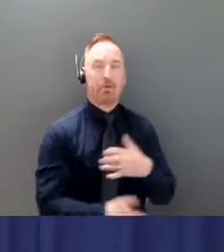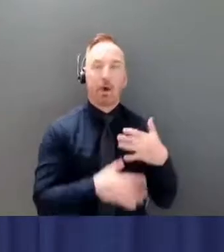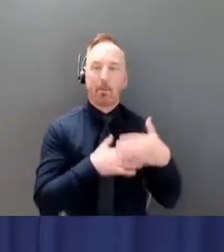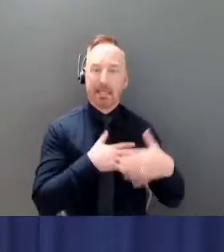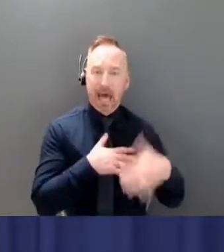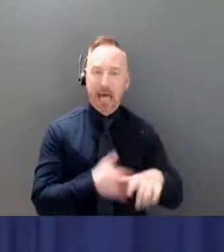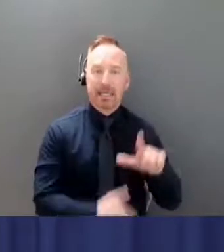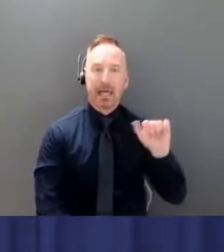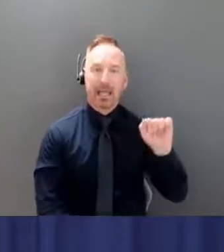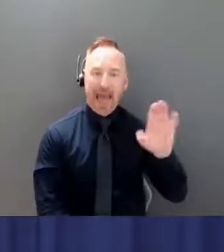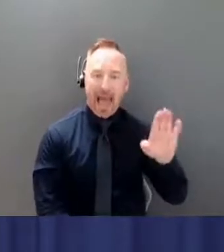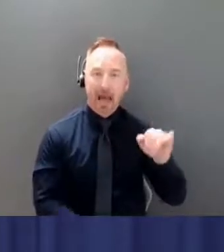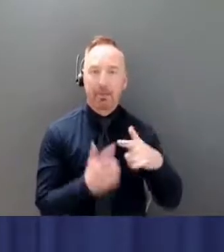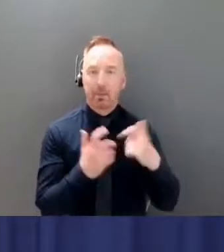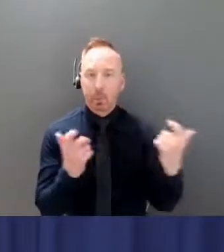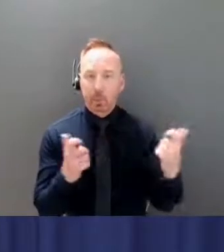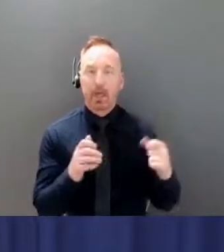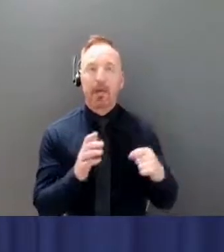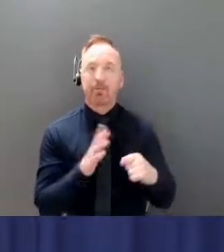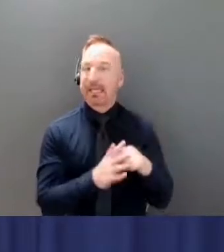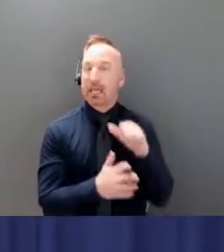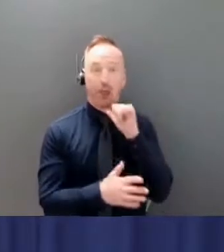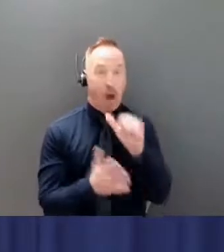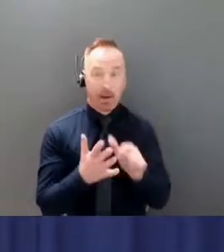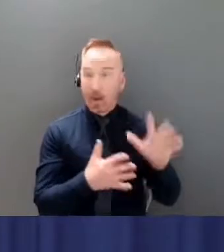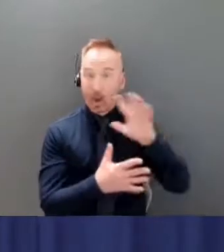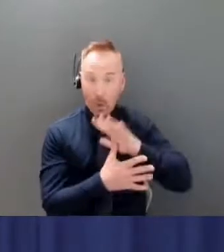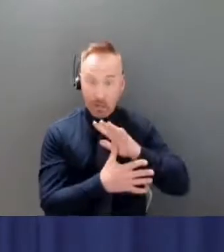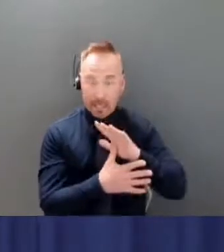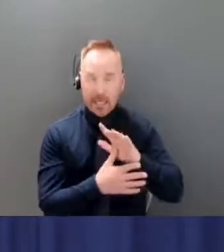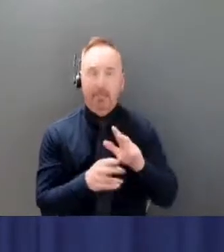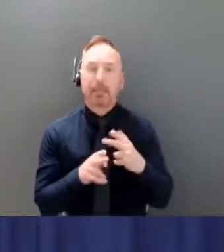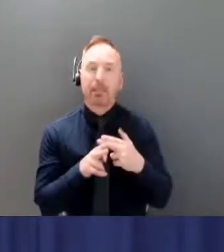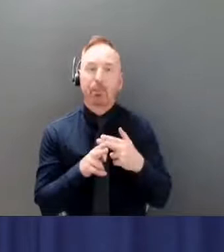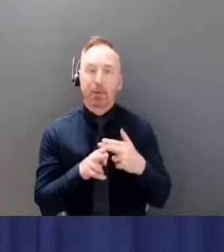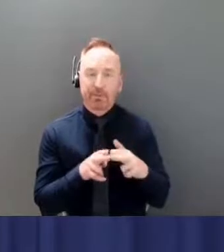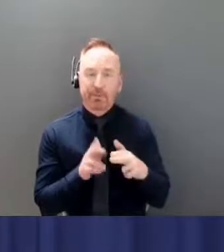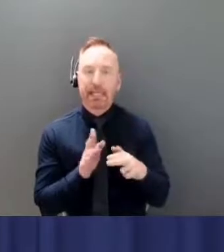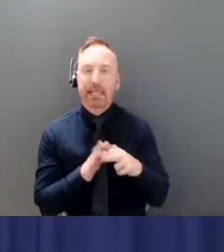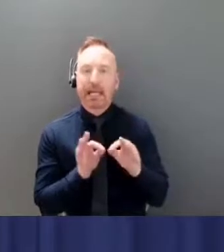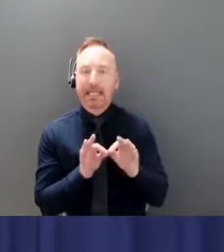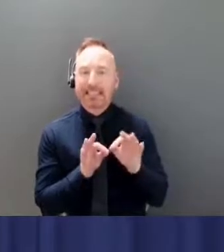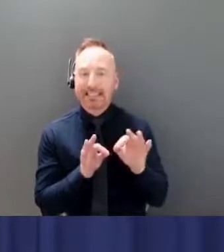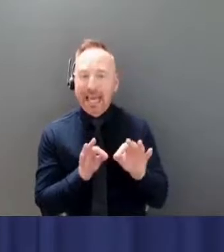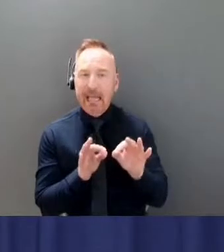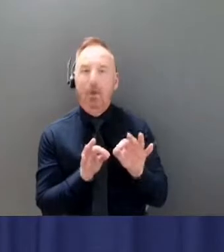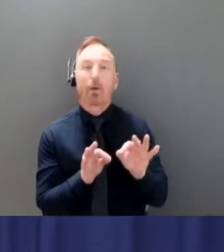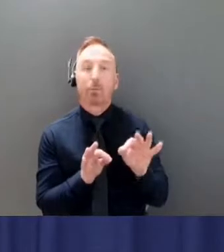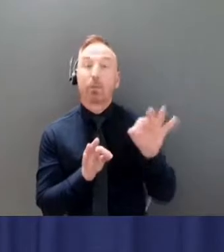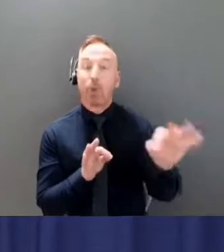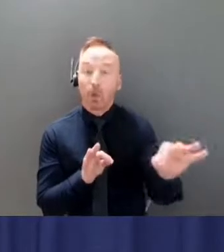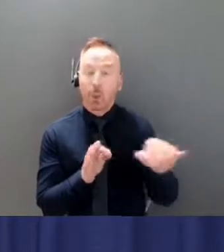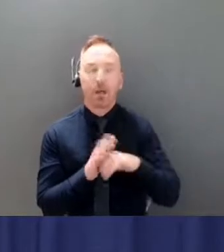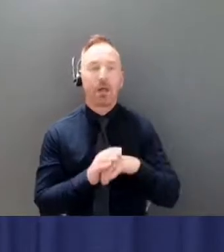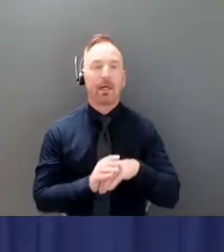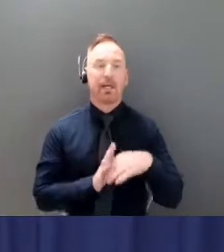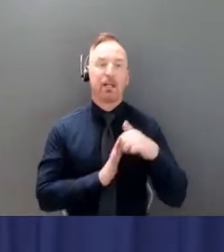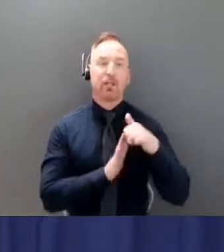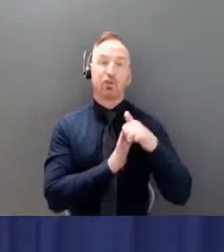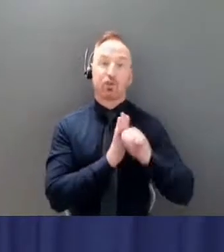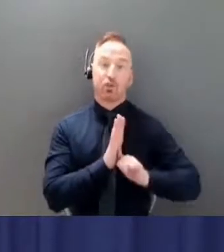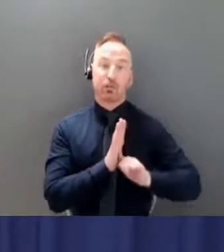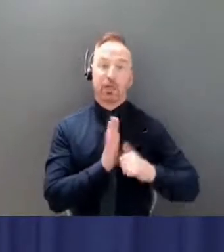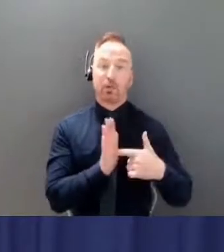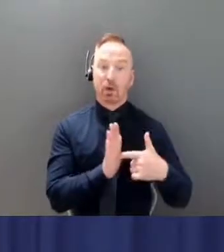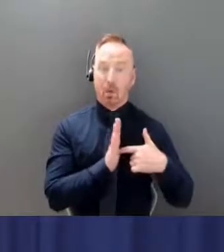urgent might be delayed briefly or postponed. In particular, surgery that might require someone to then be in the